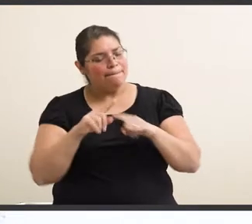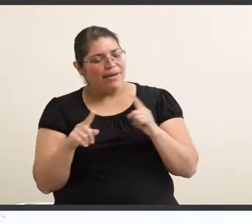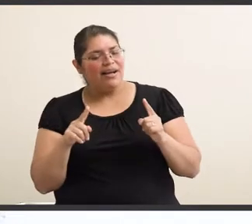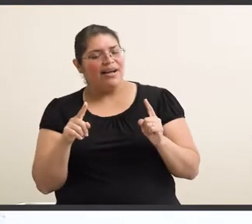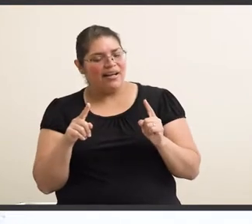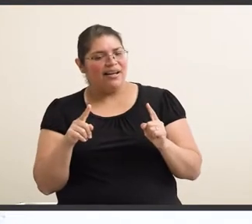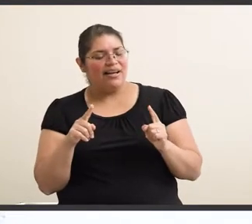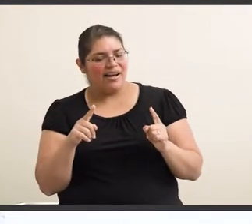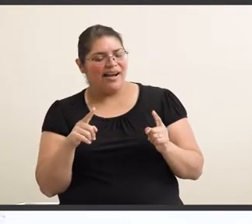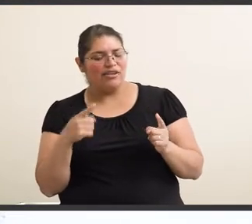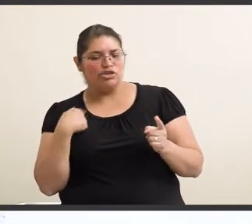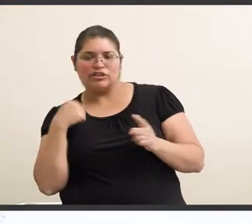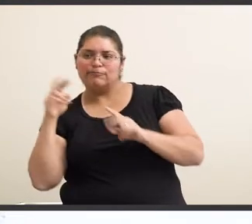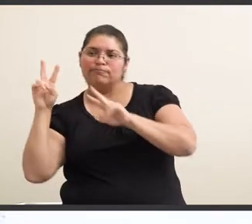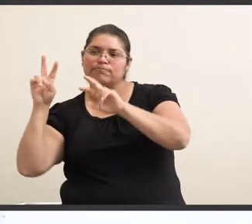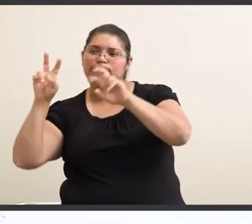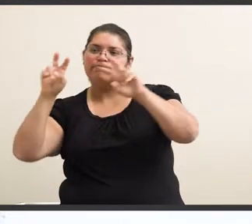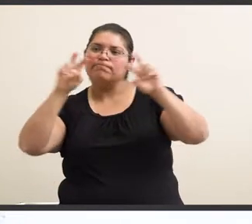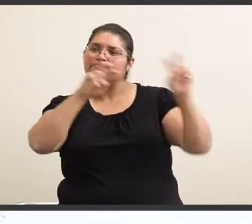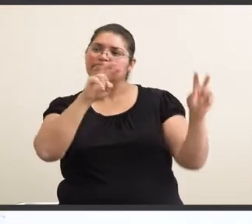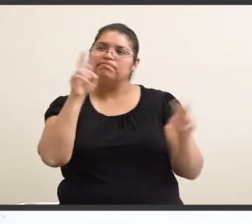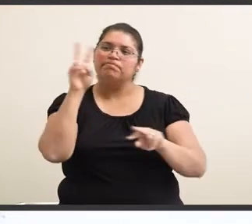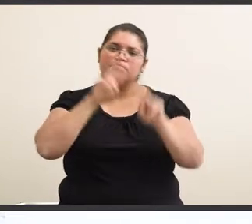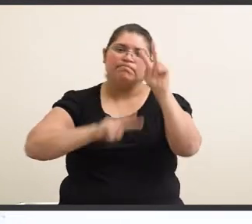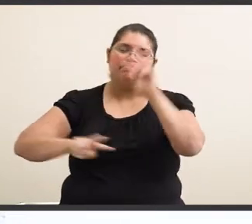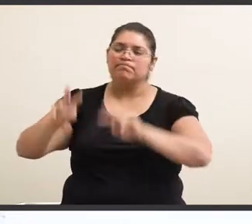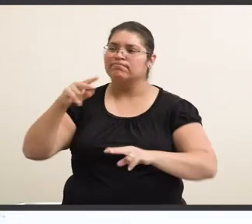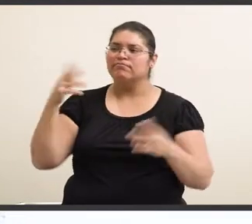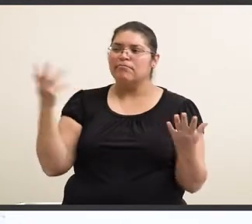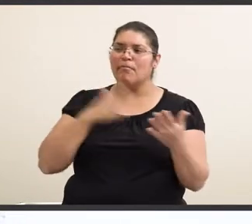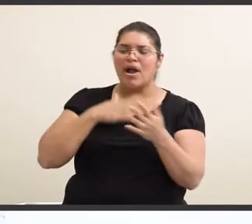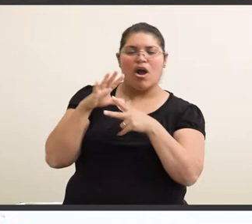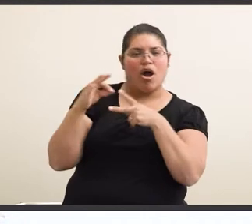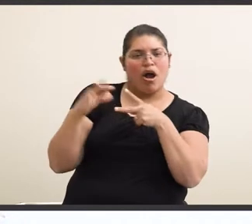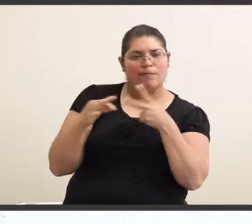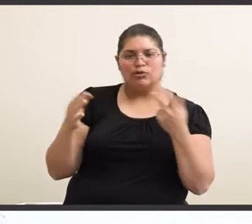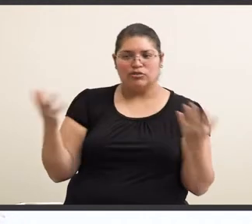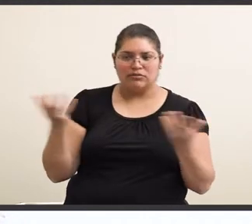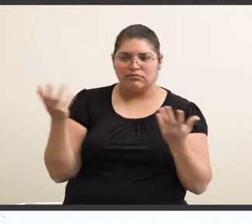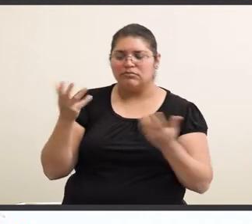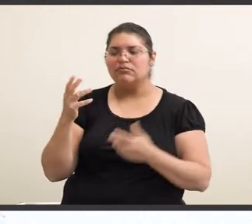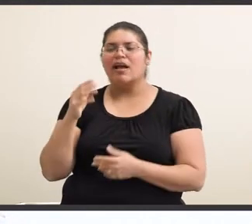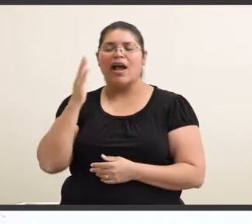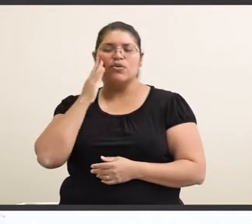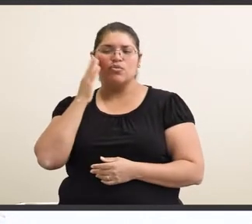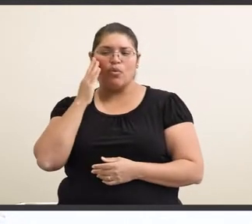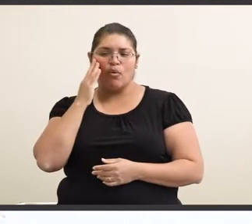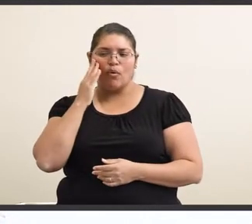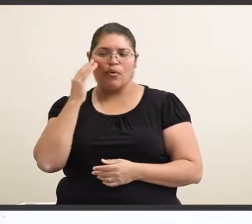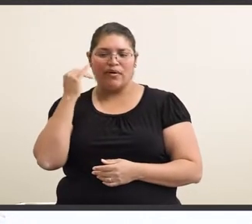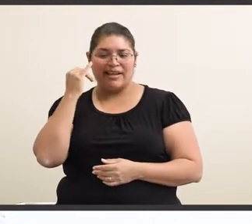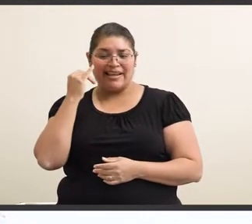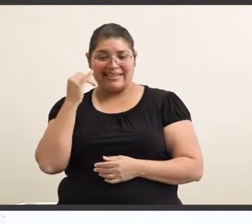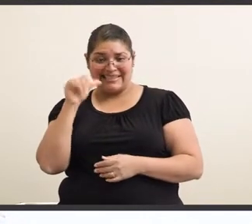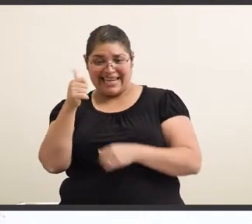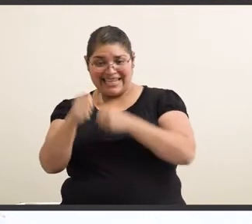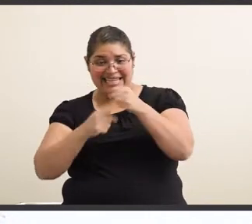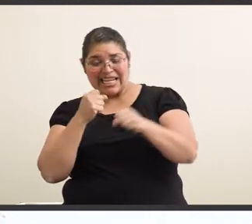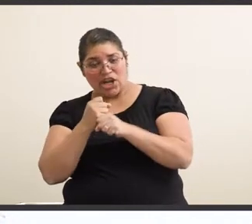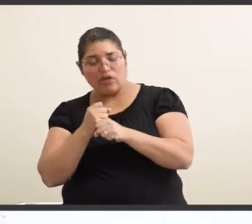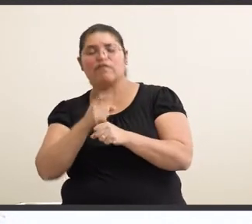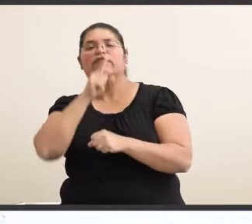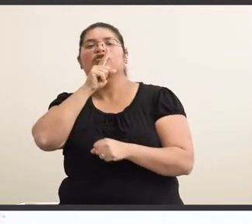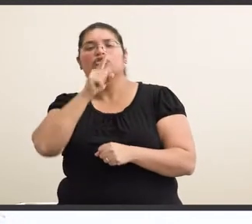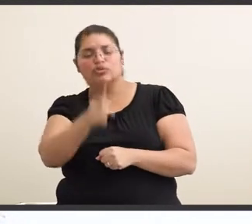exploring my options as I go and, uh, I know that in, that in ten years, for sure,